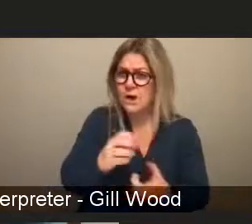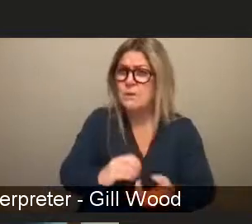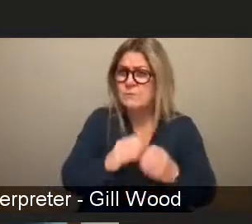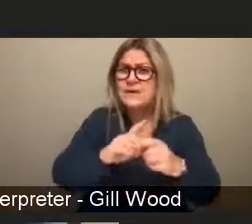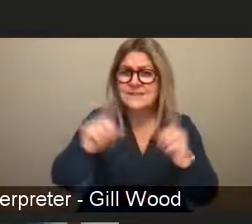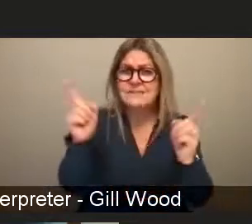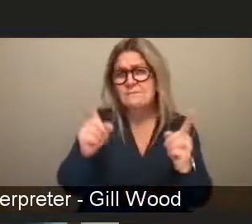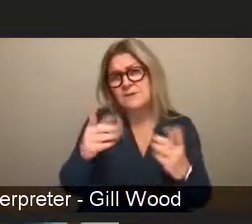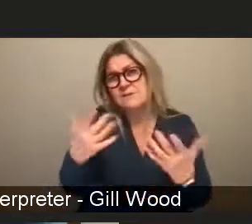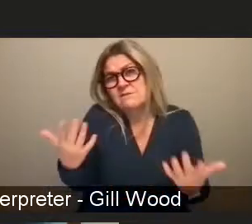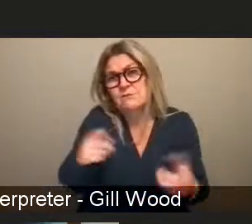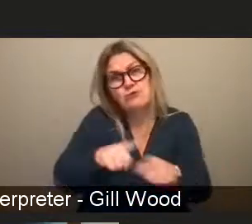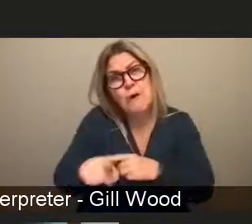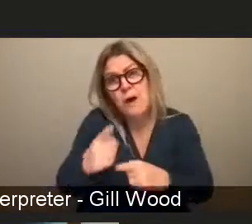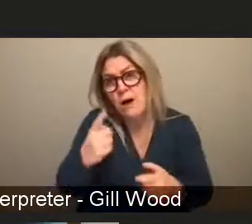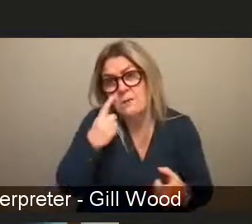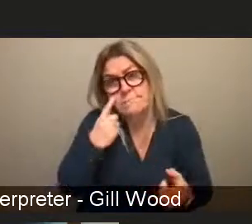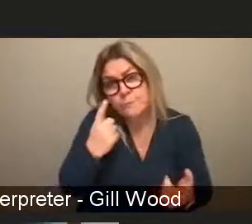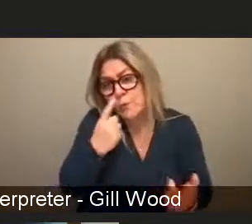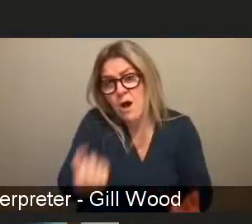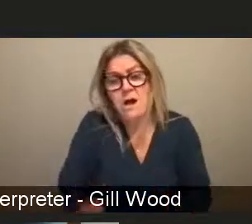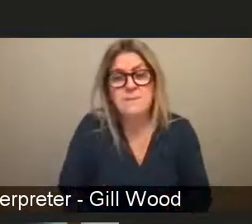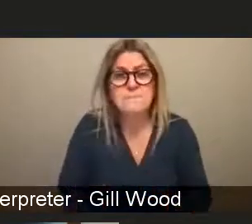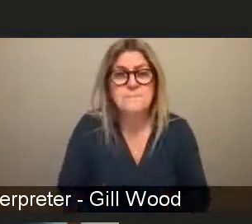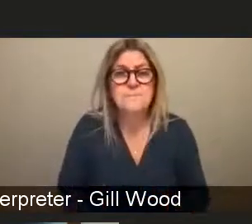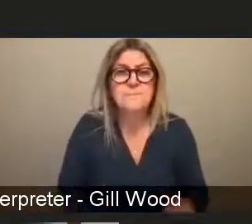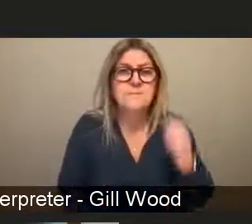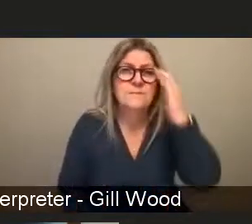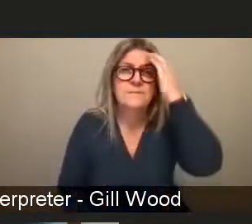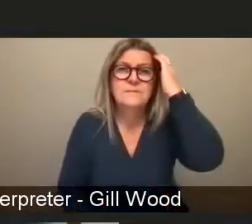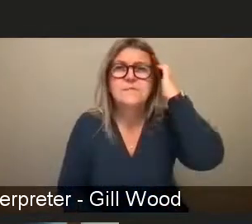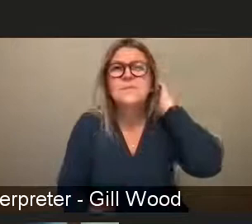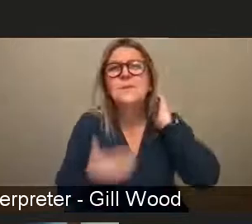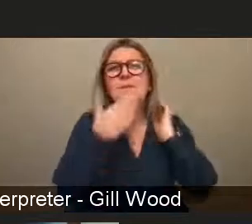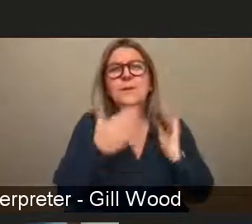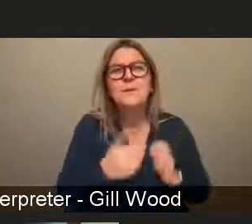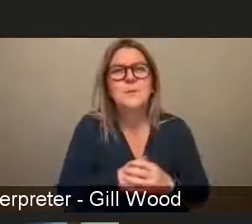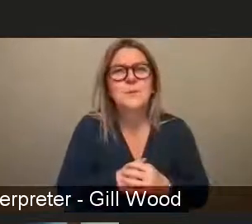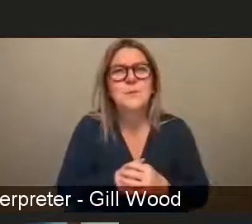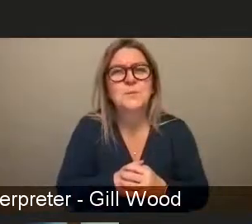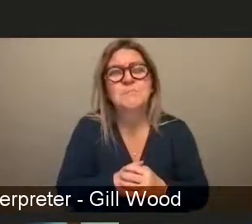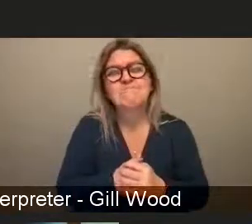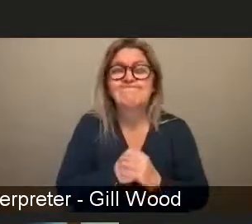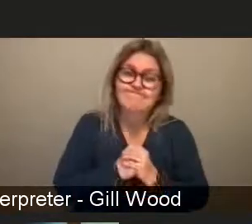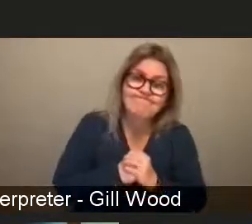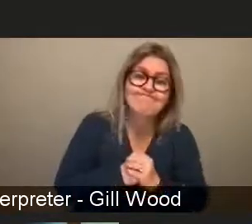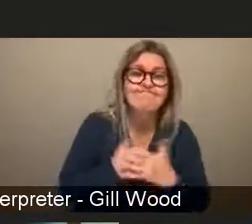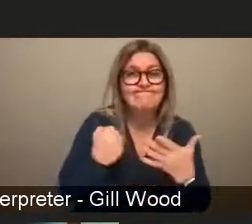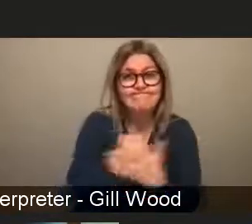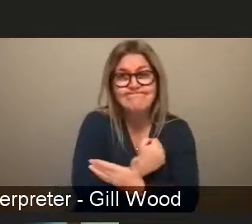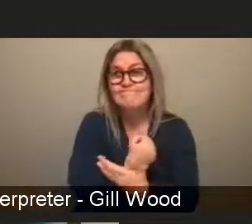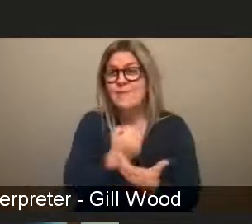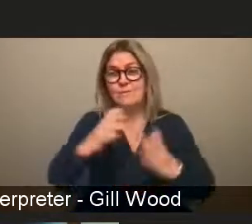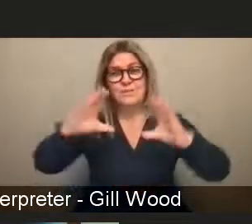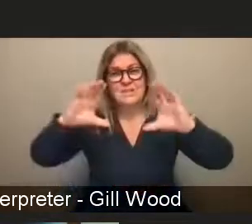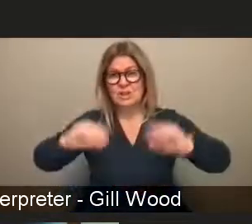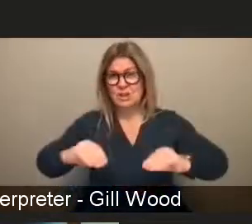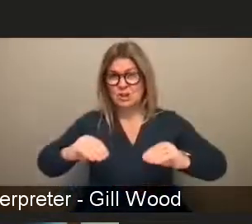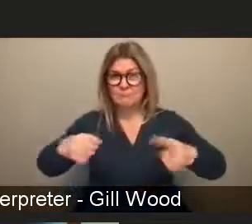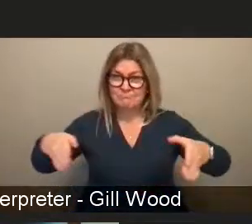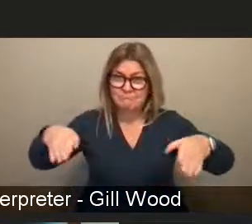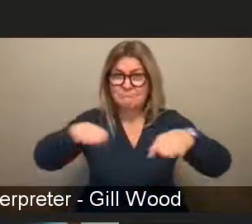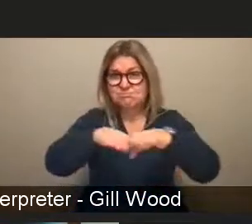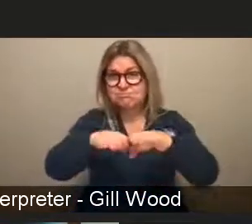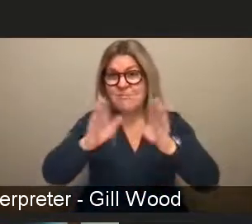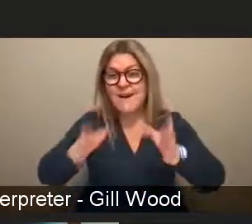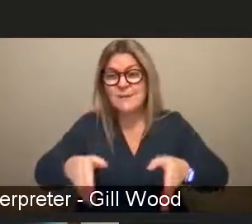try thank you you karen thanks so much um i'm afraid we have to end um tonight's discussion there and